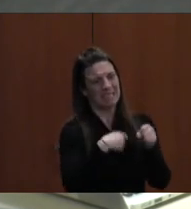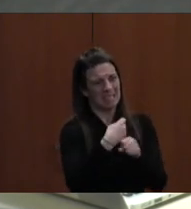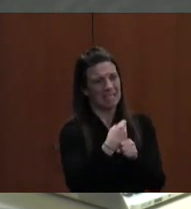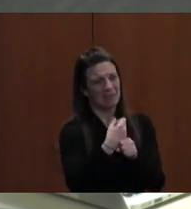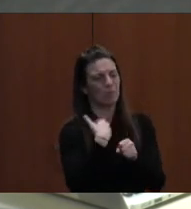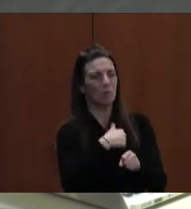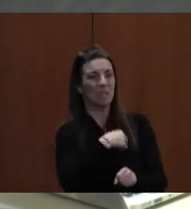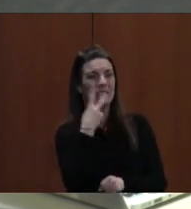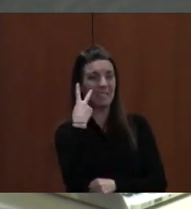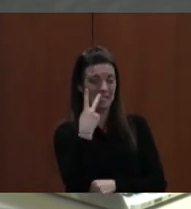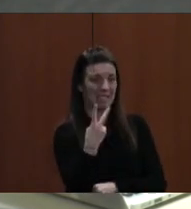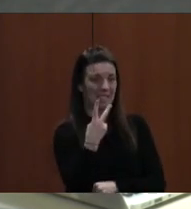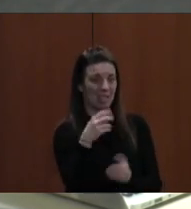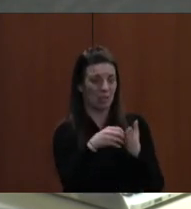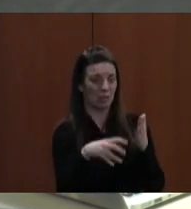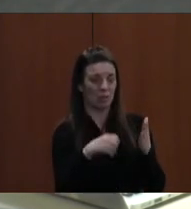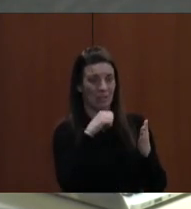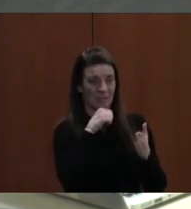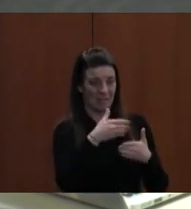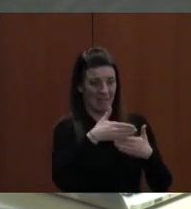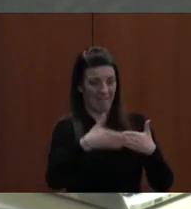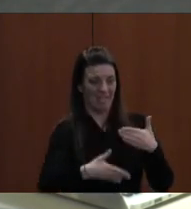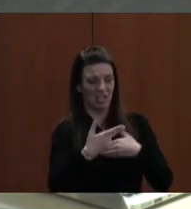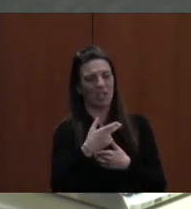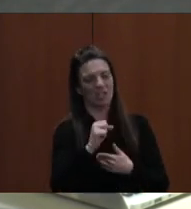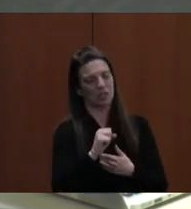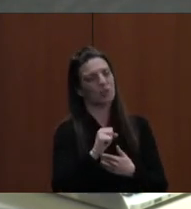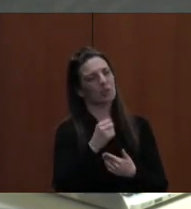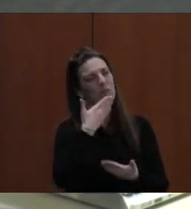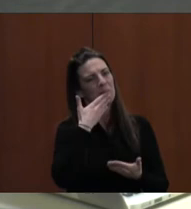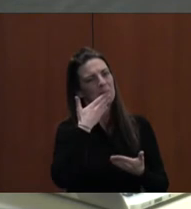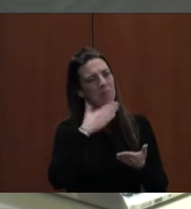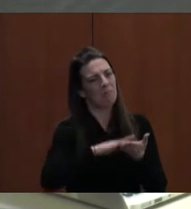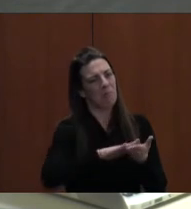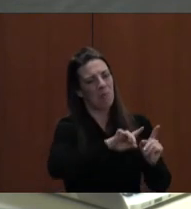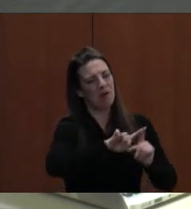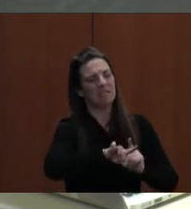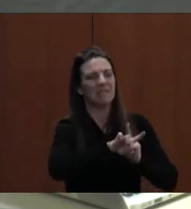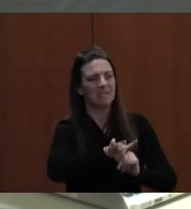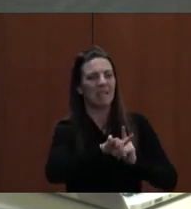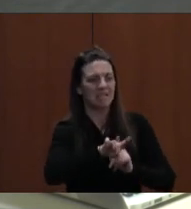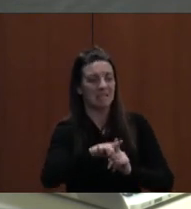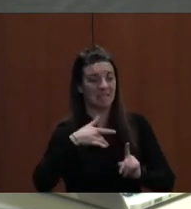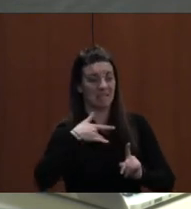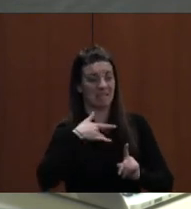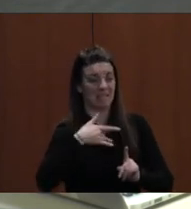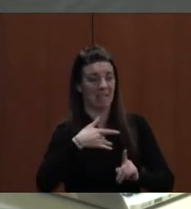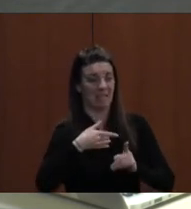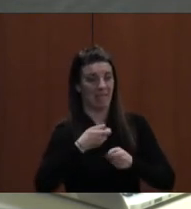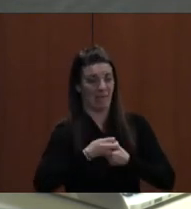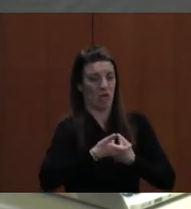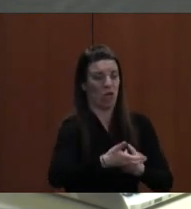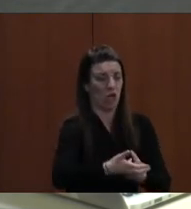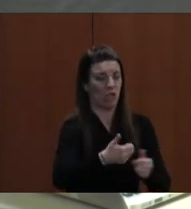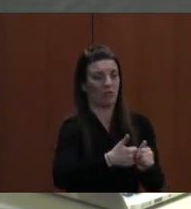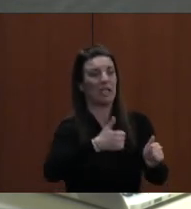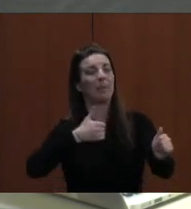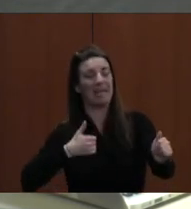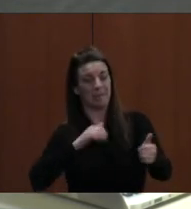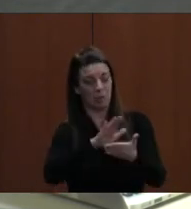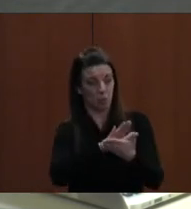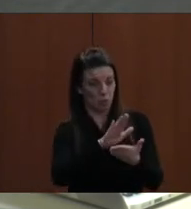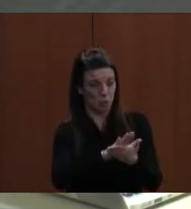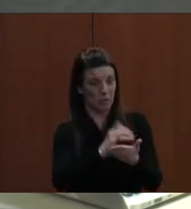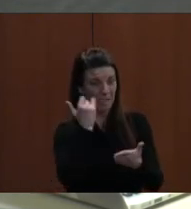finish high school, it's usually poor attendance that causes them to fall behind academically. And once you fall behind with